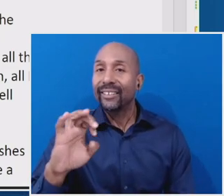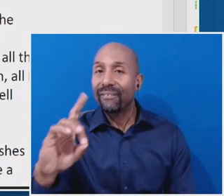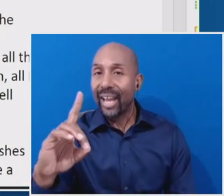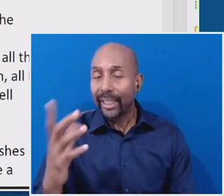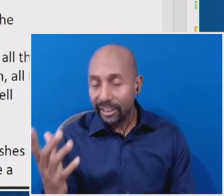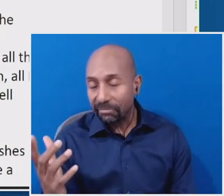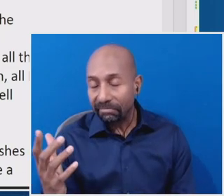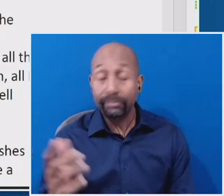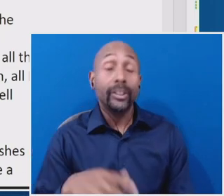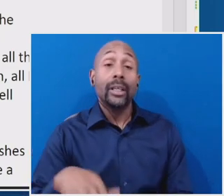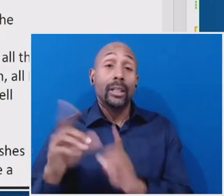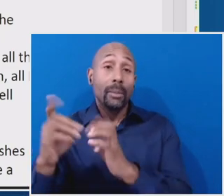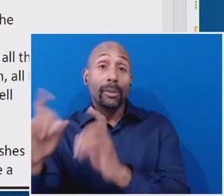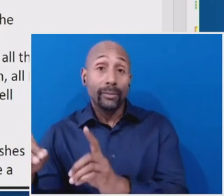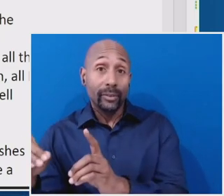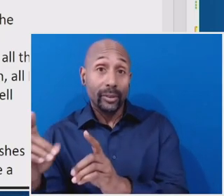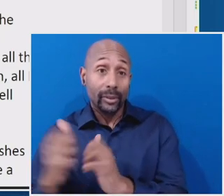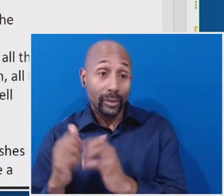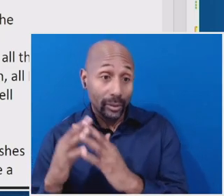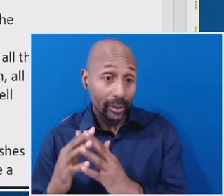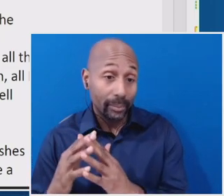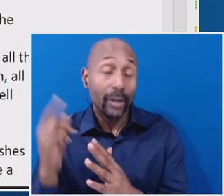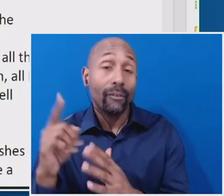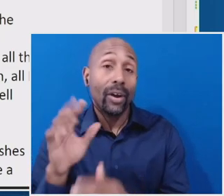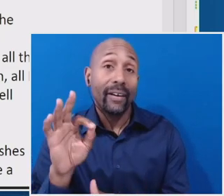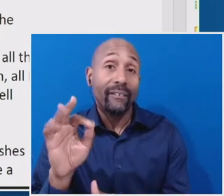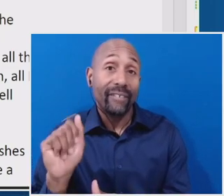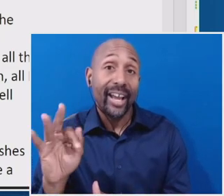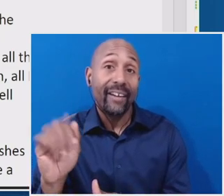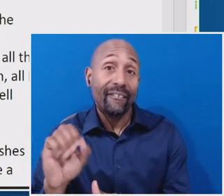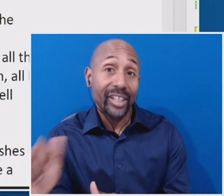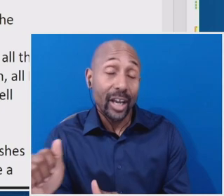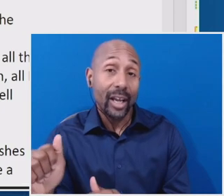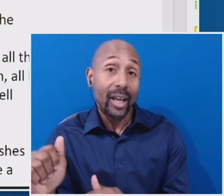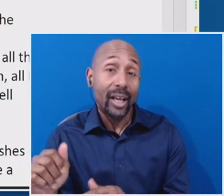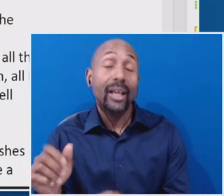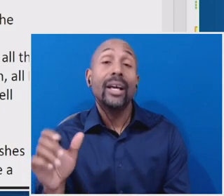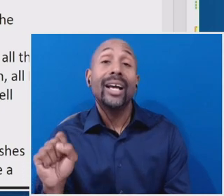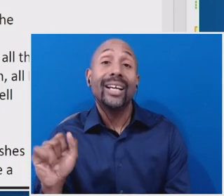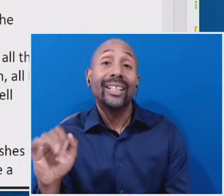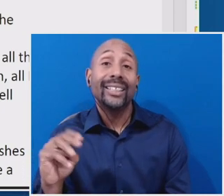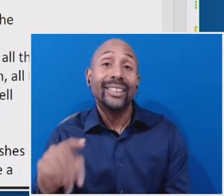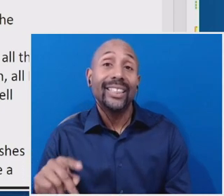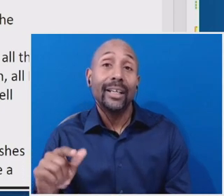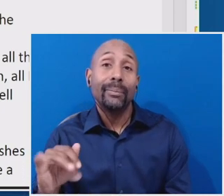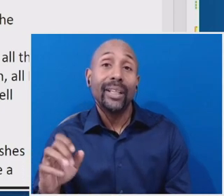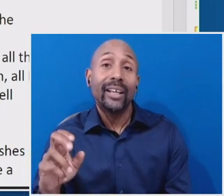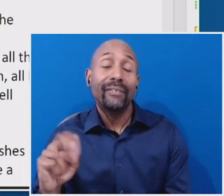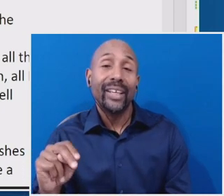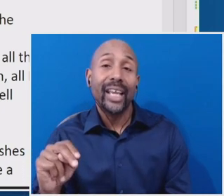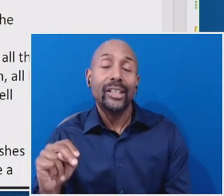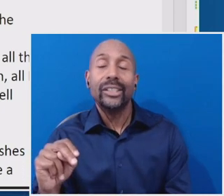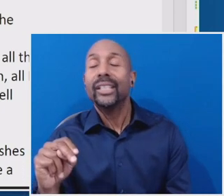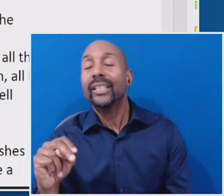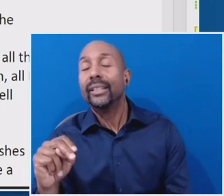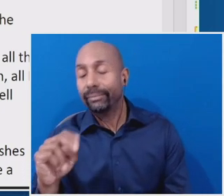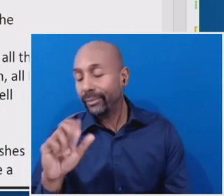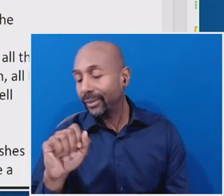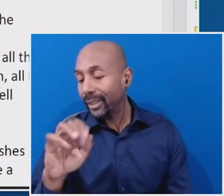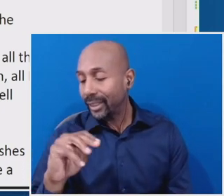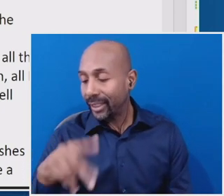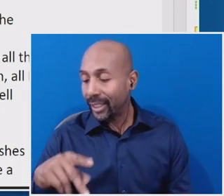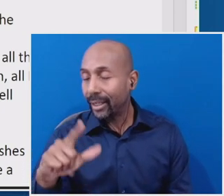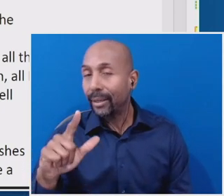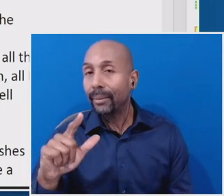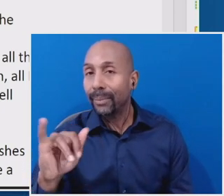the, uh, the changes in the FAFSA Simplification Act that allow confined or incarcerated individuals to qualify for Pell Grants for the first time. And